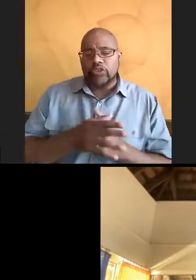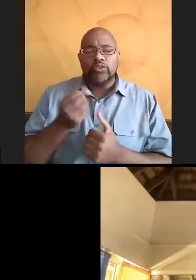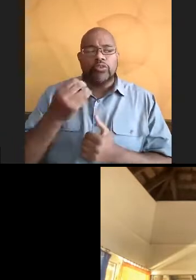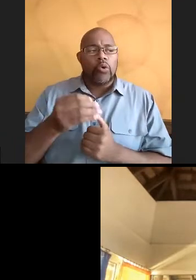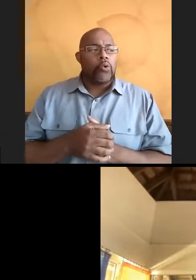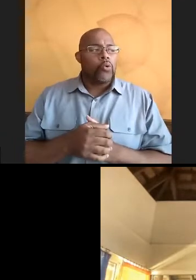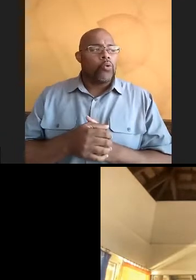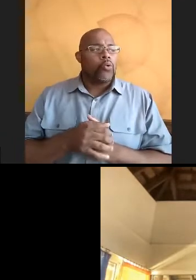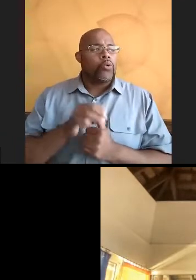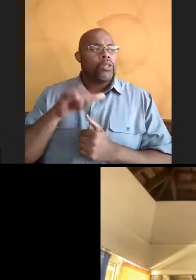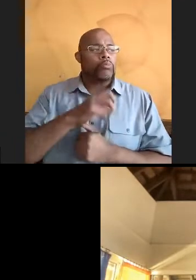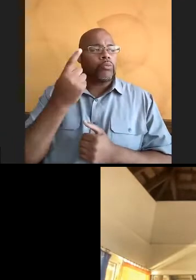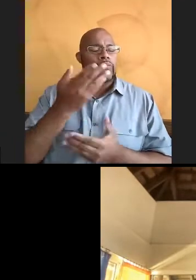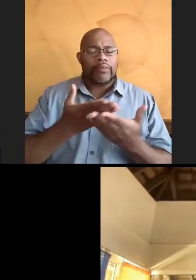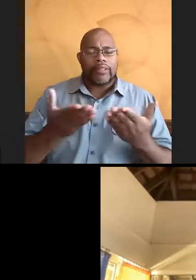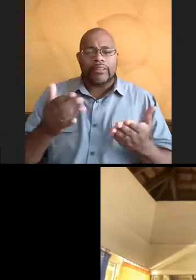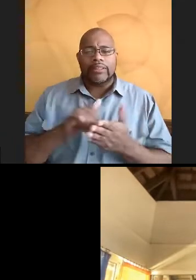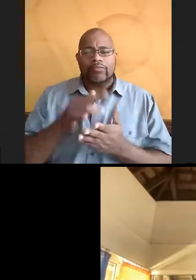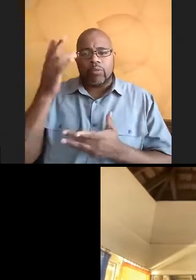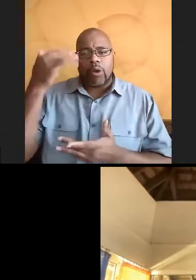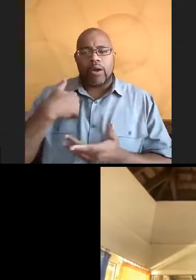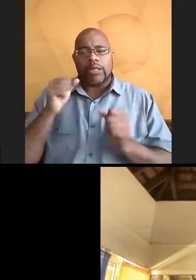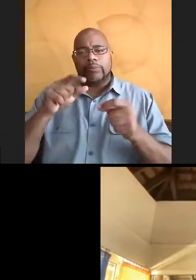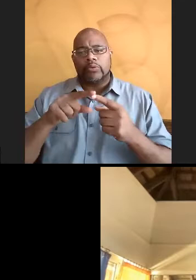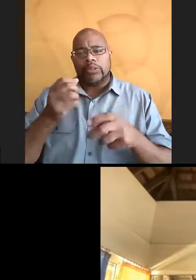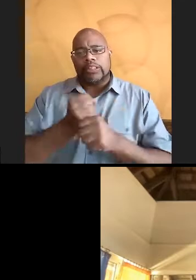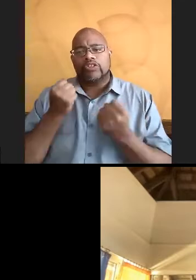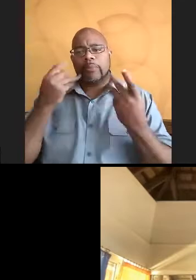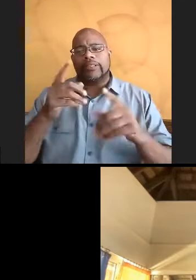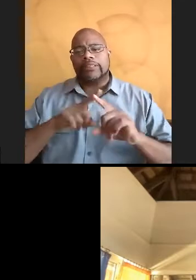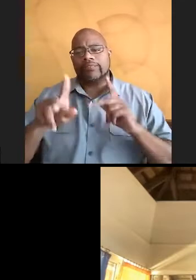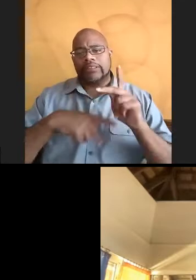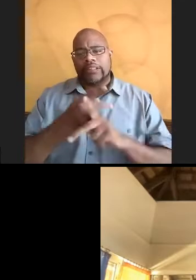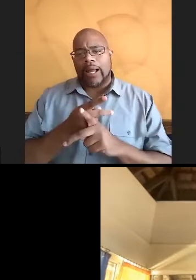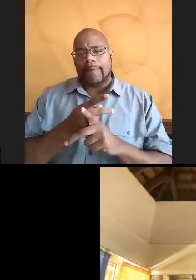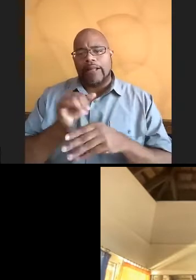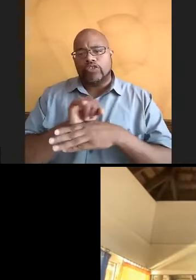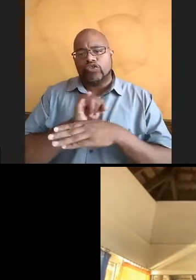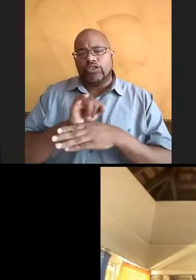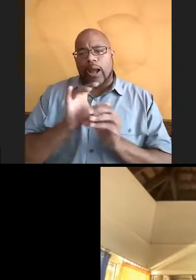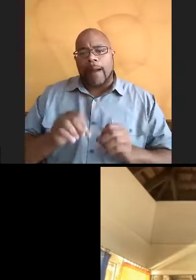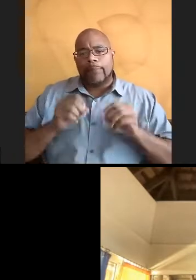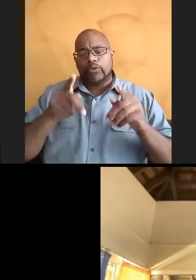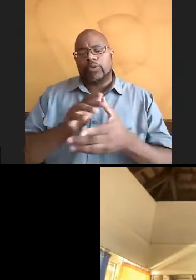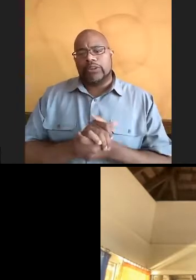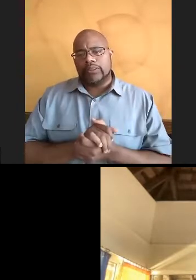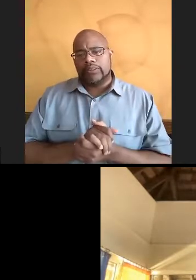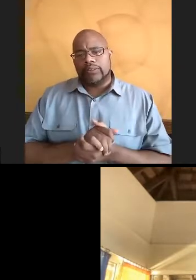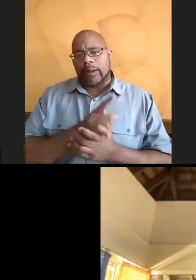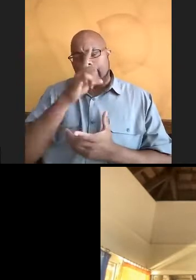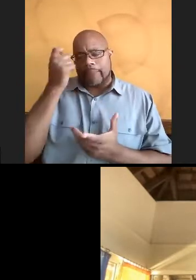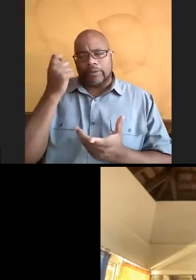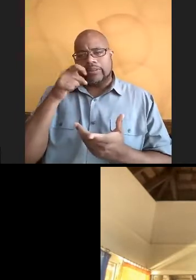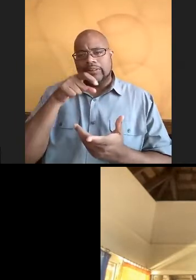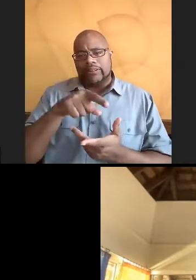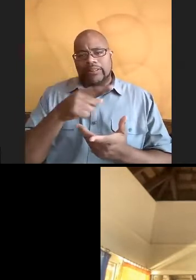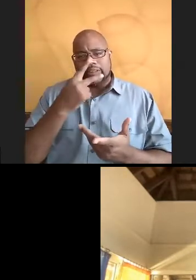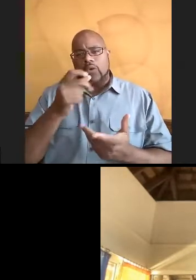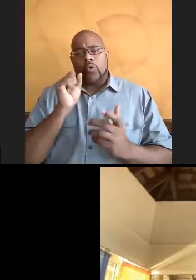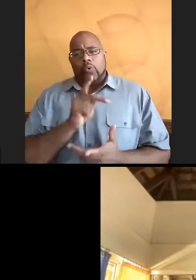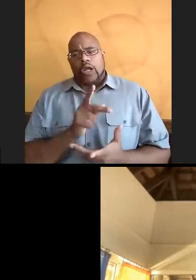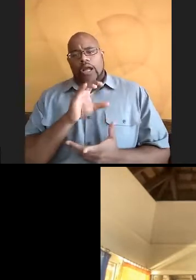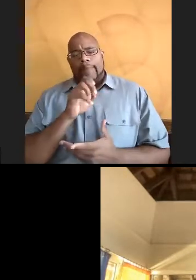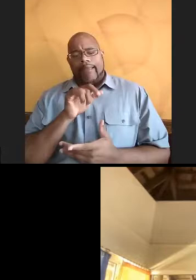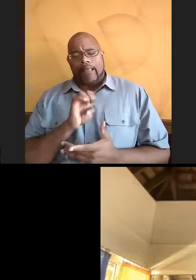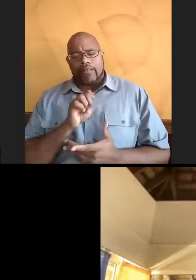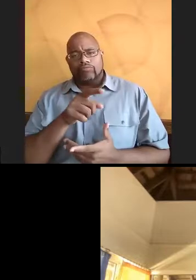that was one of the reasons why I was able to get so many different types of internship opportunities because they would say, Hey, Camille,